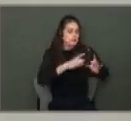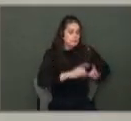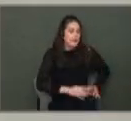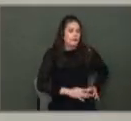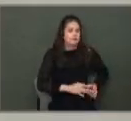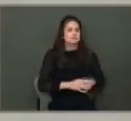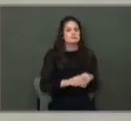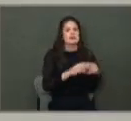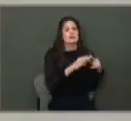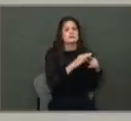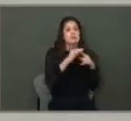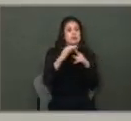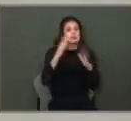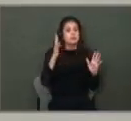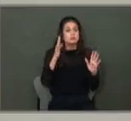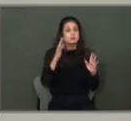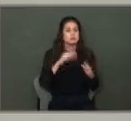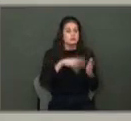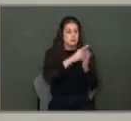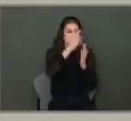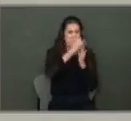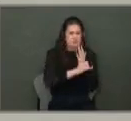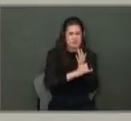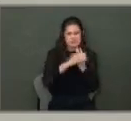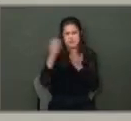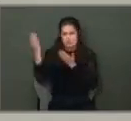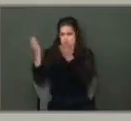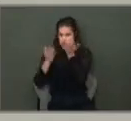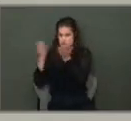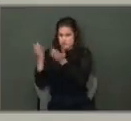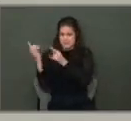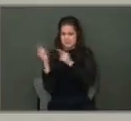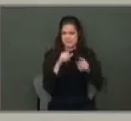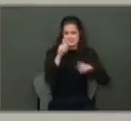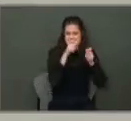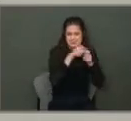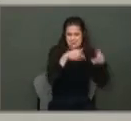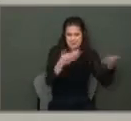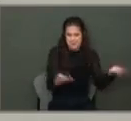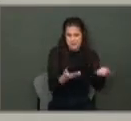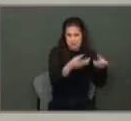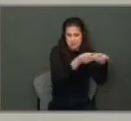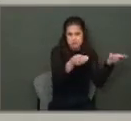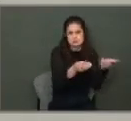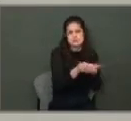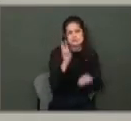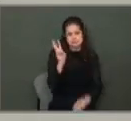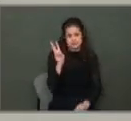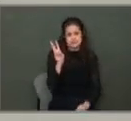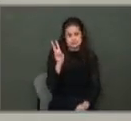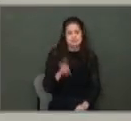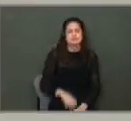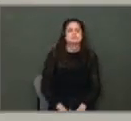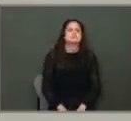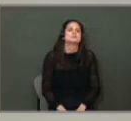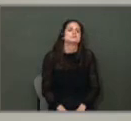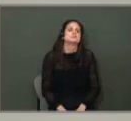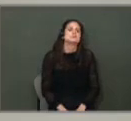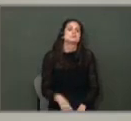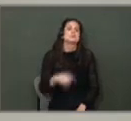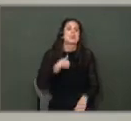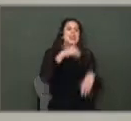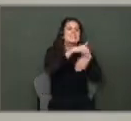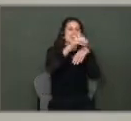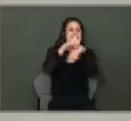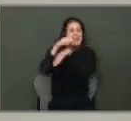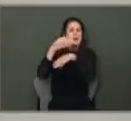pay special attention to the projects and services coming to District 6. There's a lot of good news for District 6. Real quick too, I